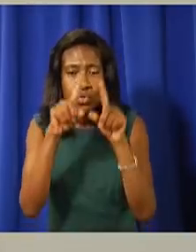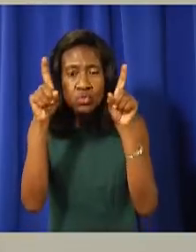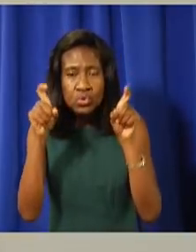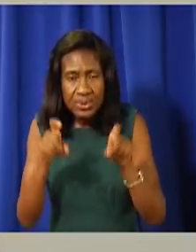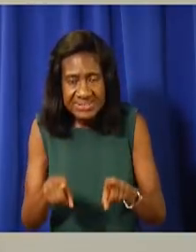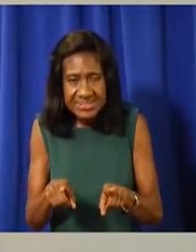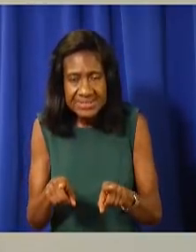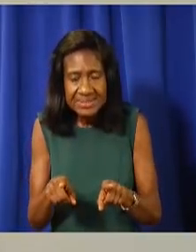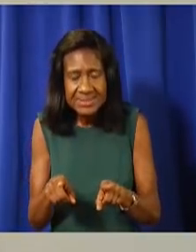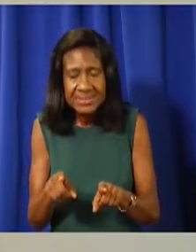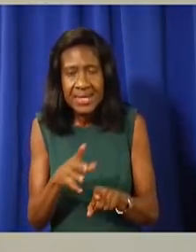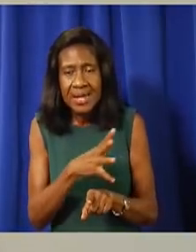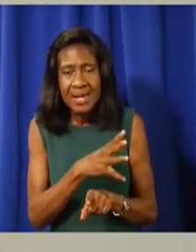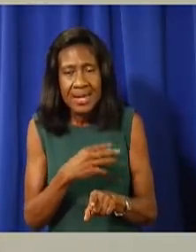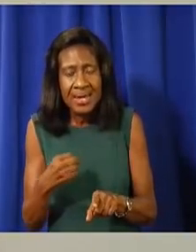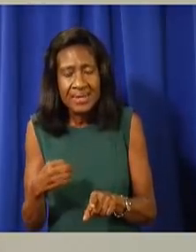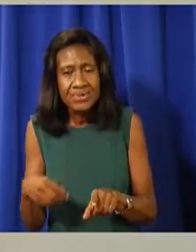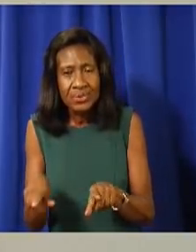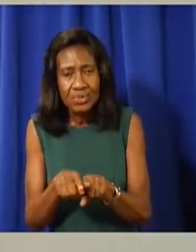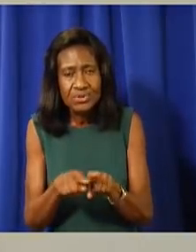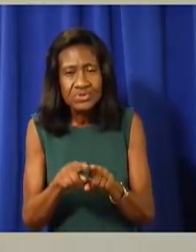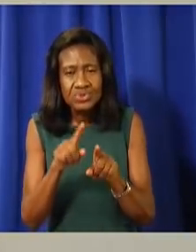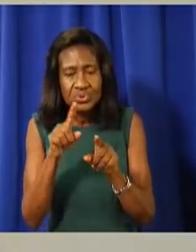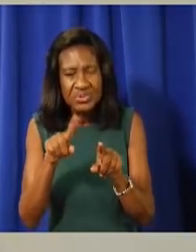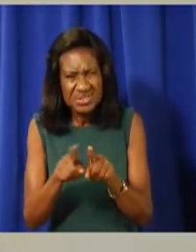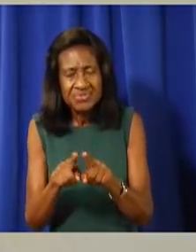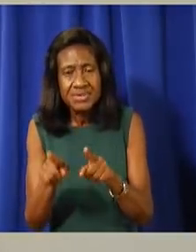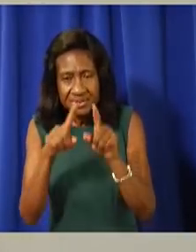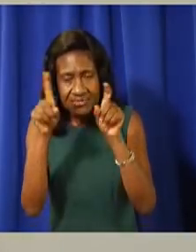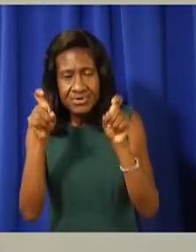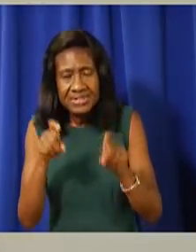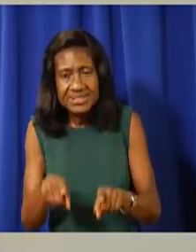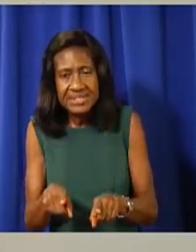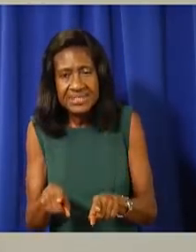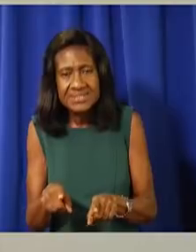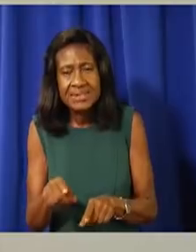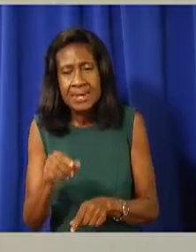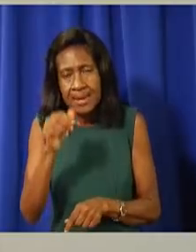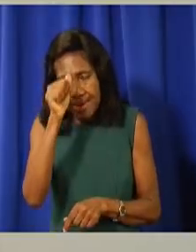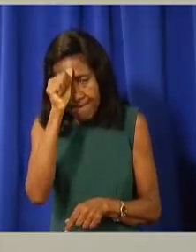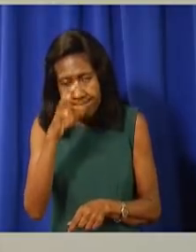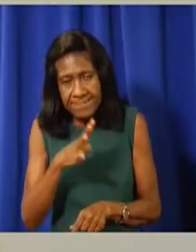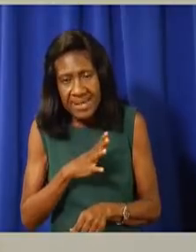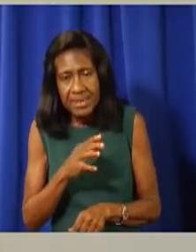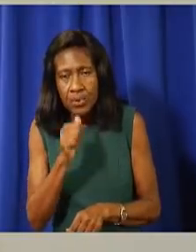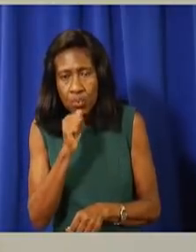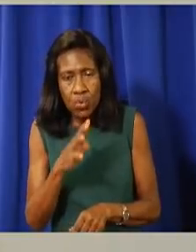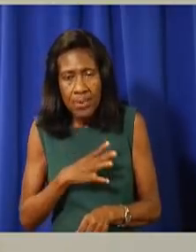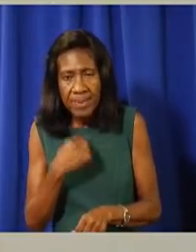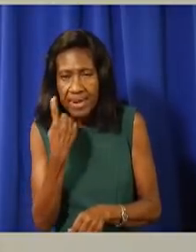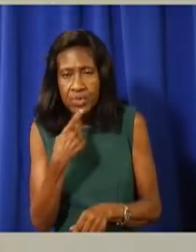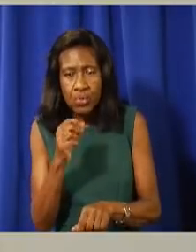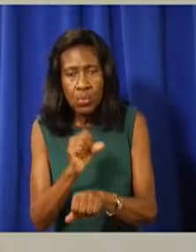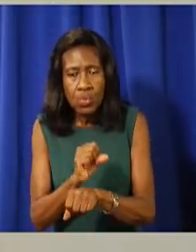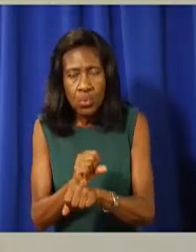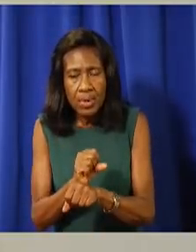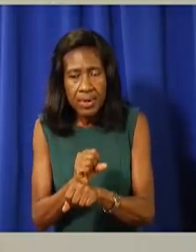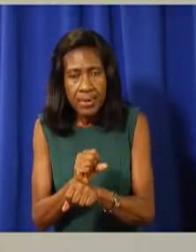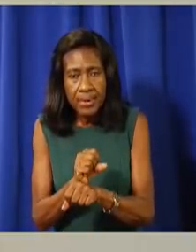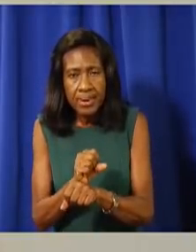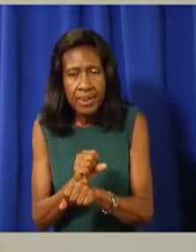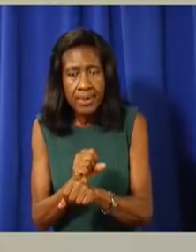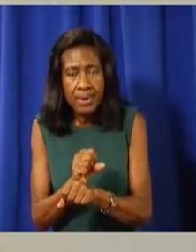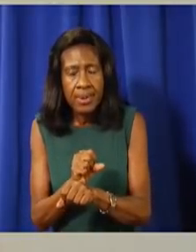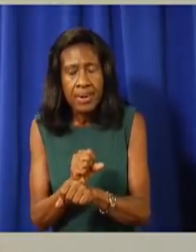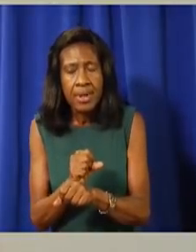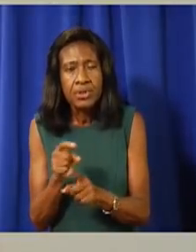perform genomic sequencing, the men and women who remain on the front lines helping us to get through the worst of